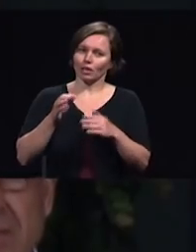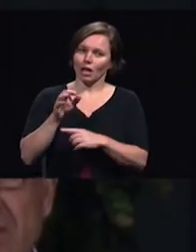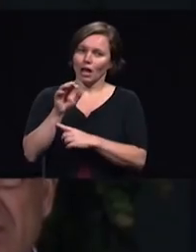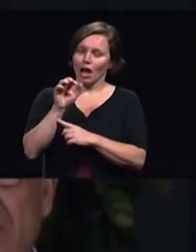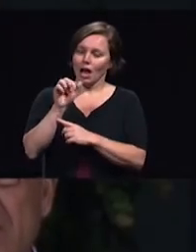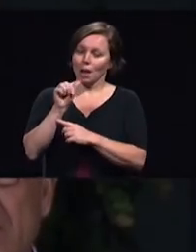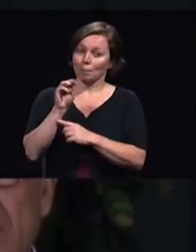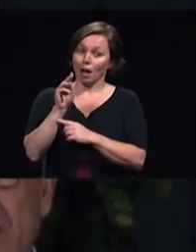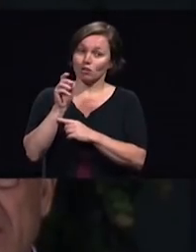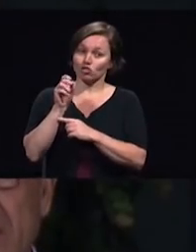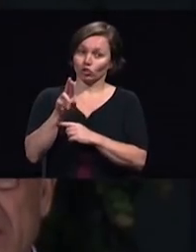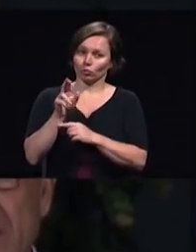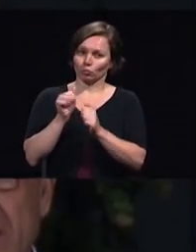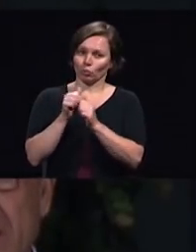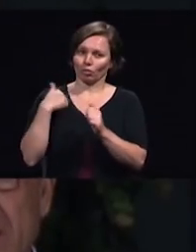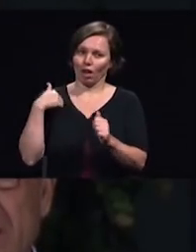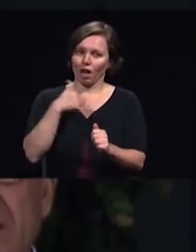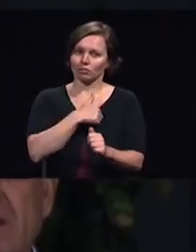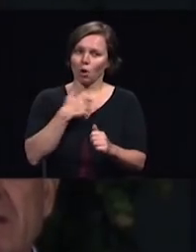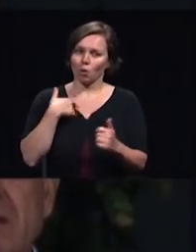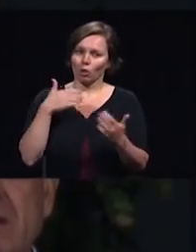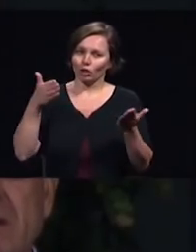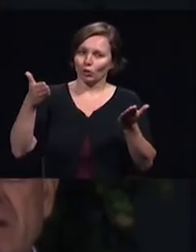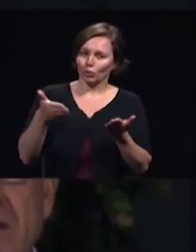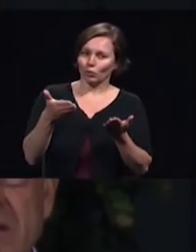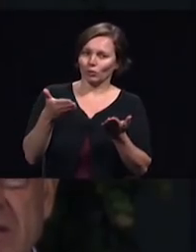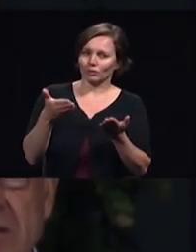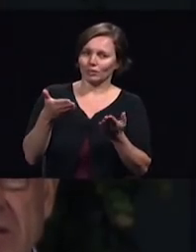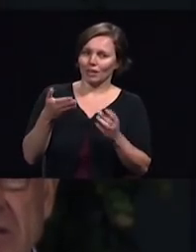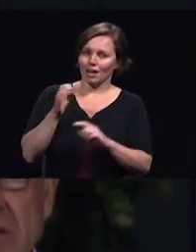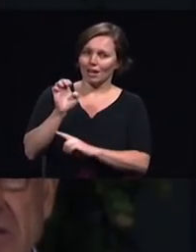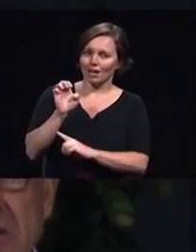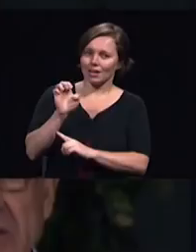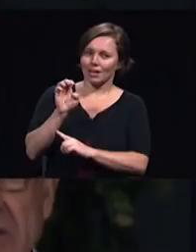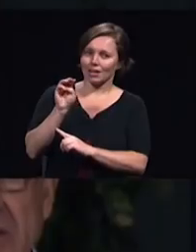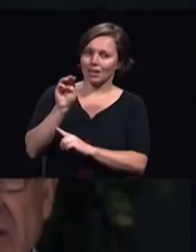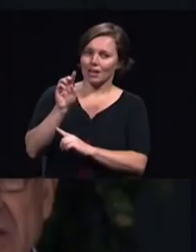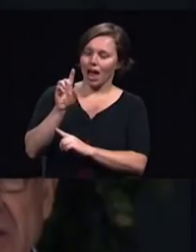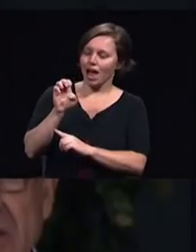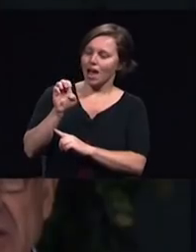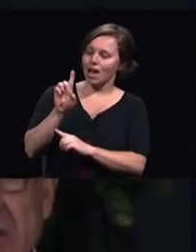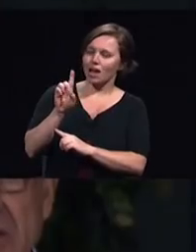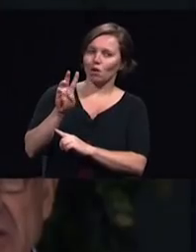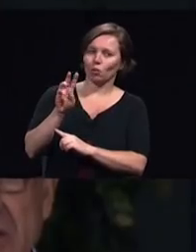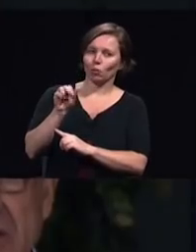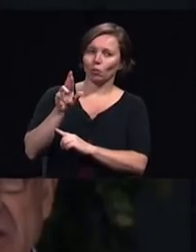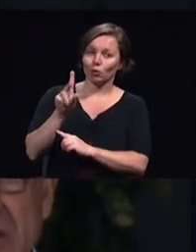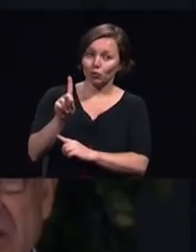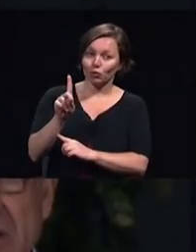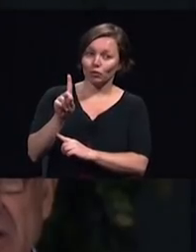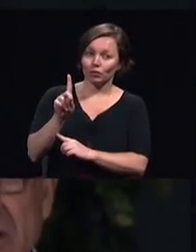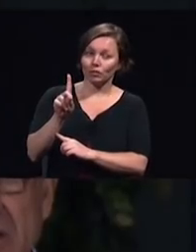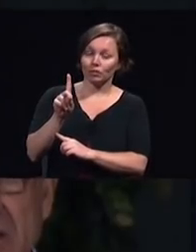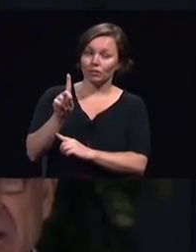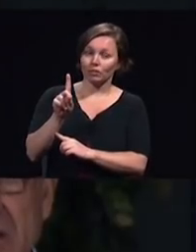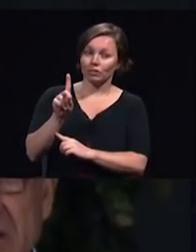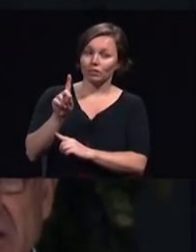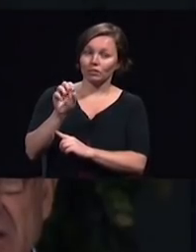to you Ambassador Edward Jacobi Saweren Guerra,